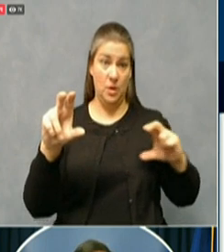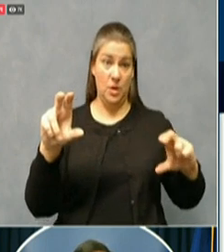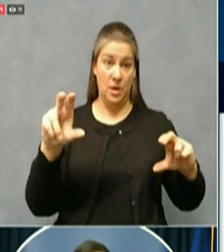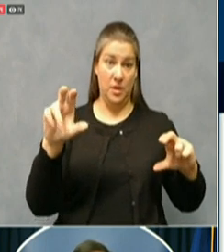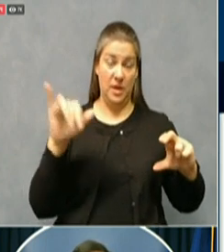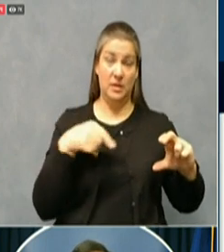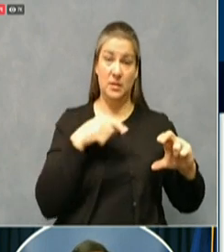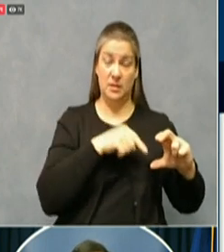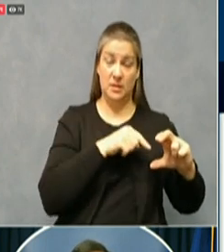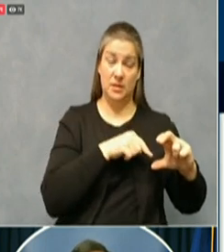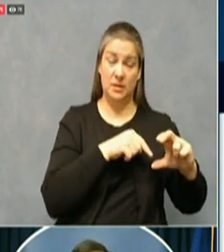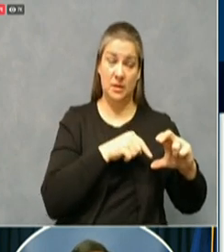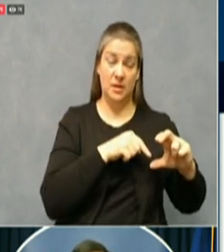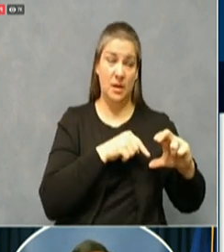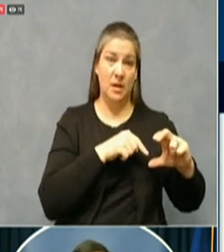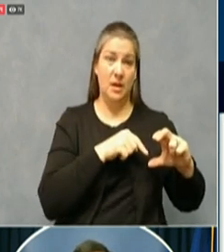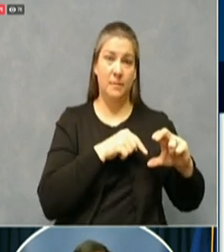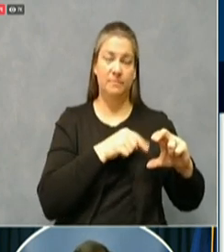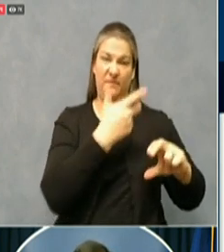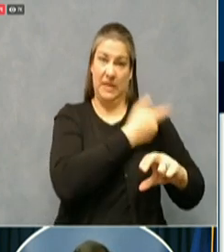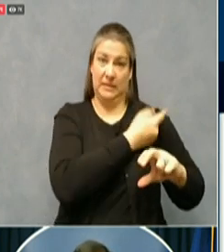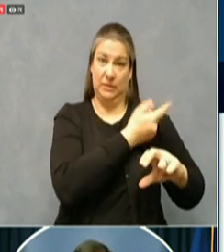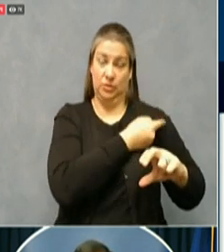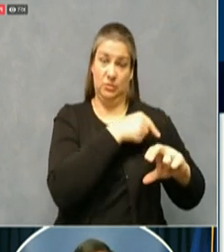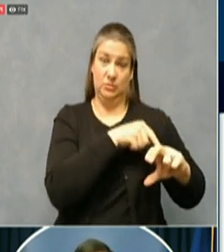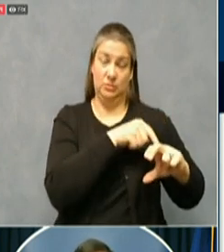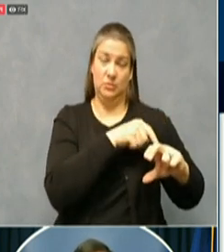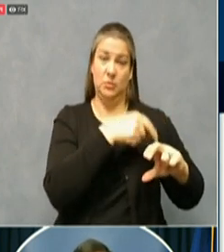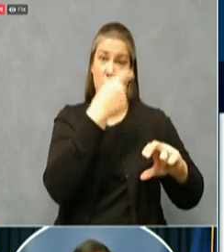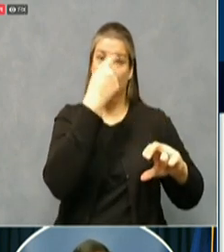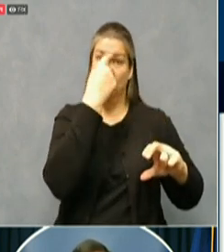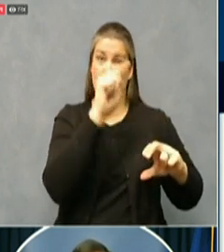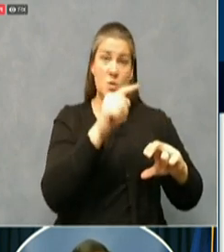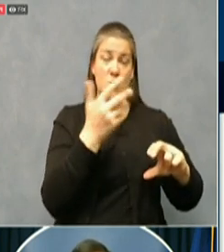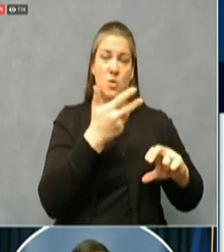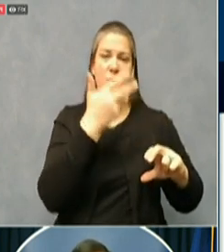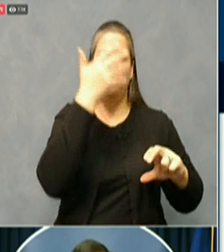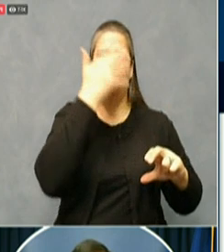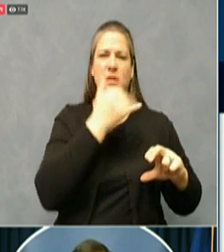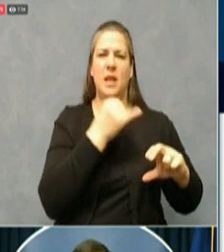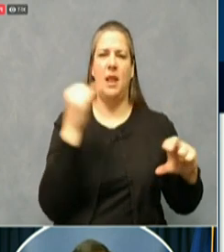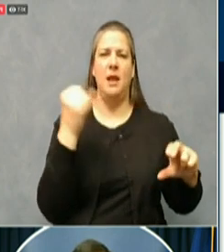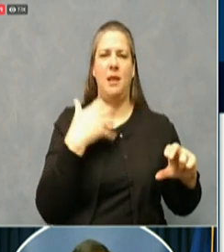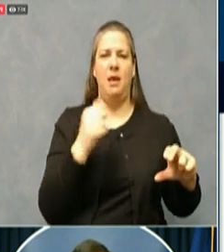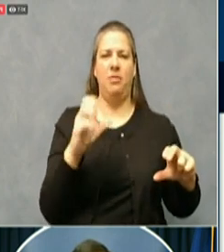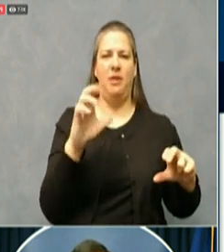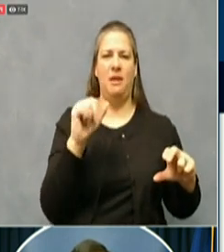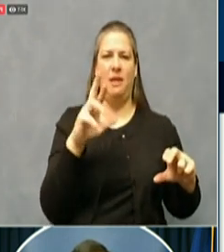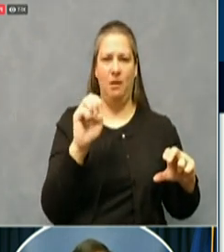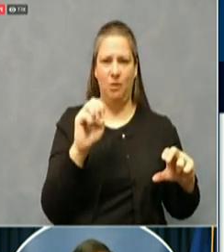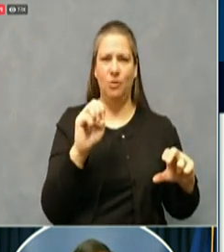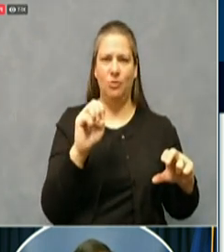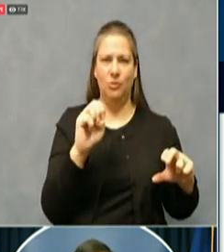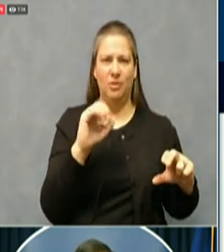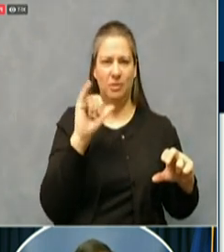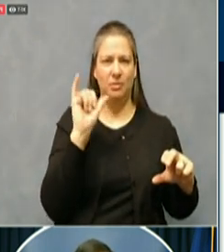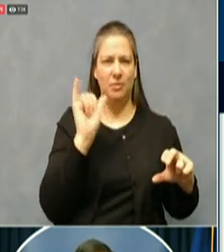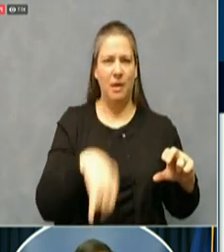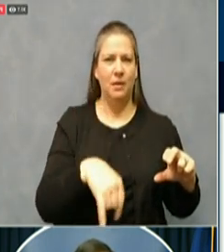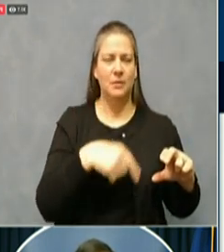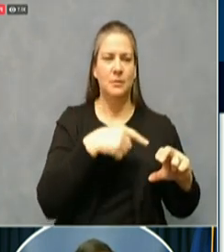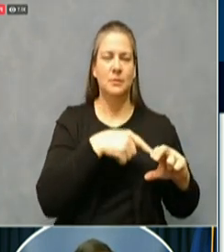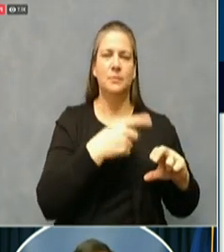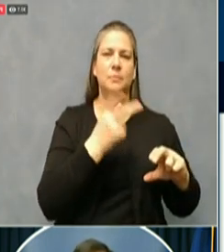are intended for our frontline health care workers, those dealing or exposed to